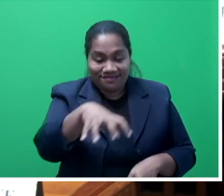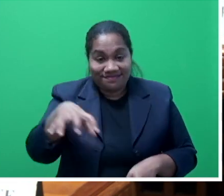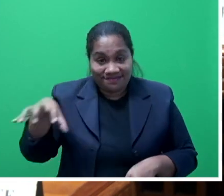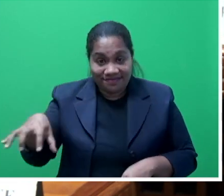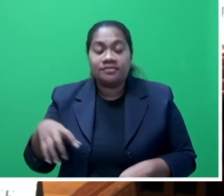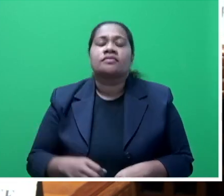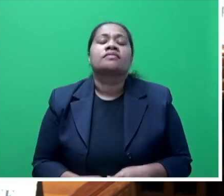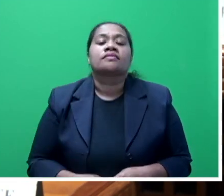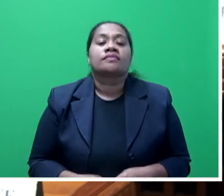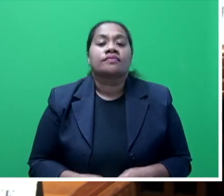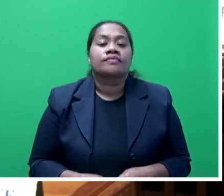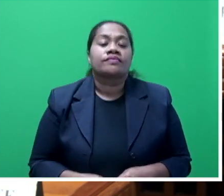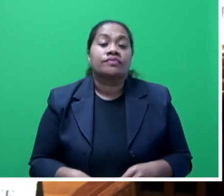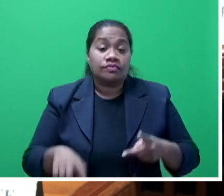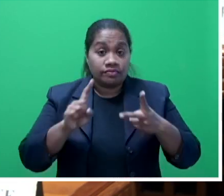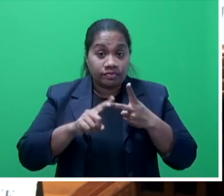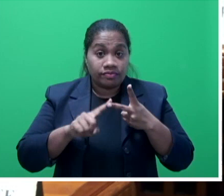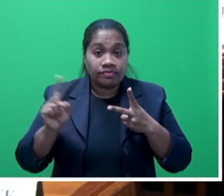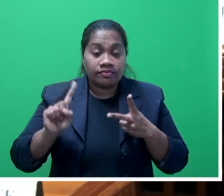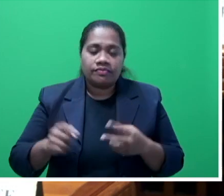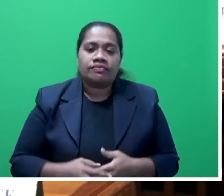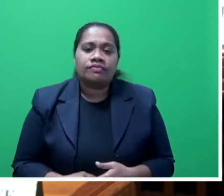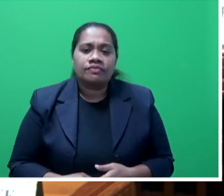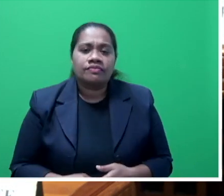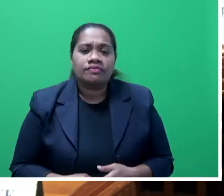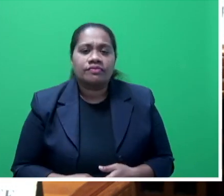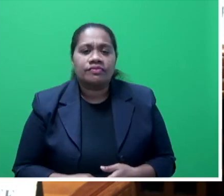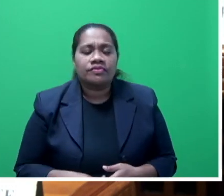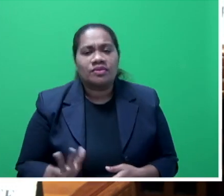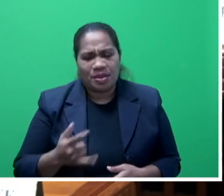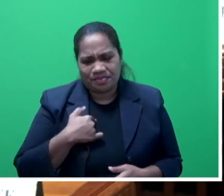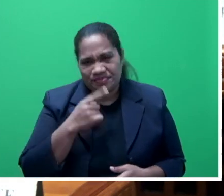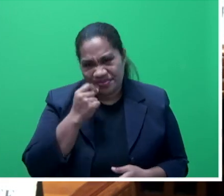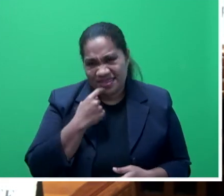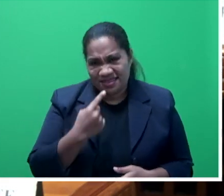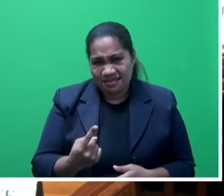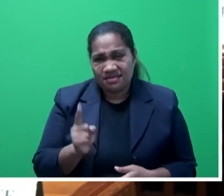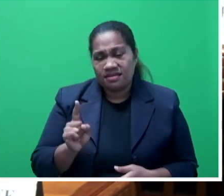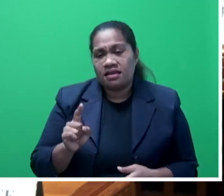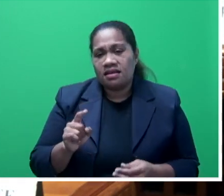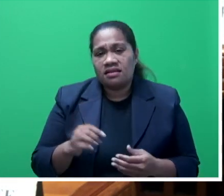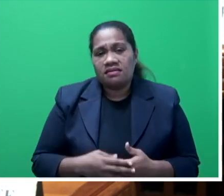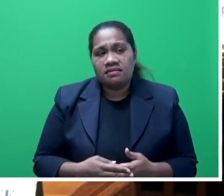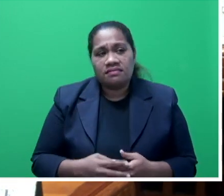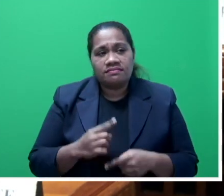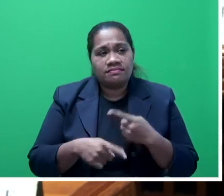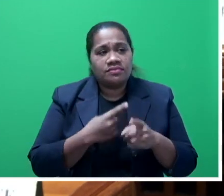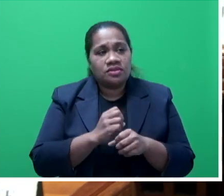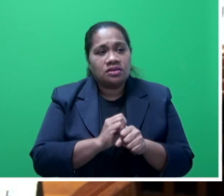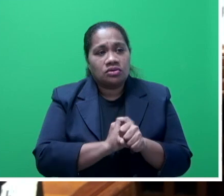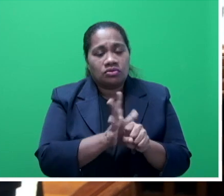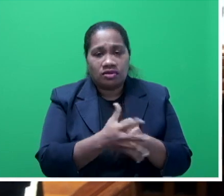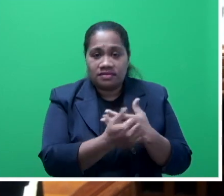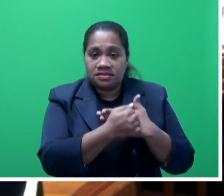is the enforcement or maybe I can say the oversight over the COVID-safe protocols.